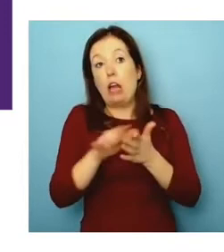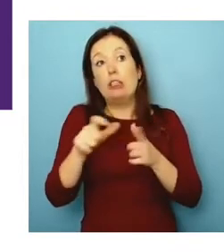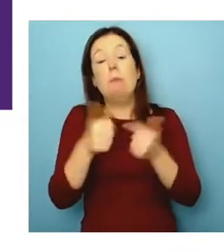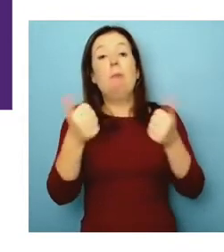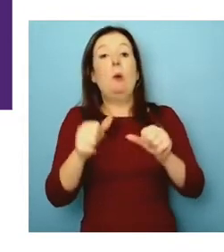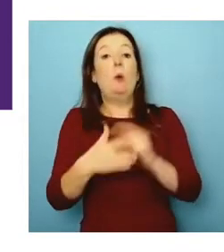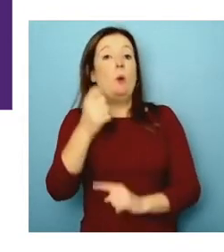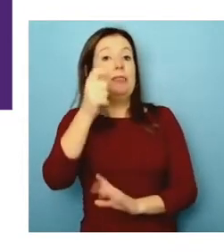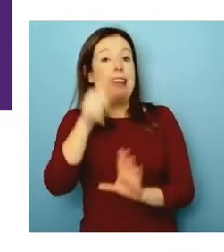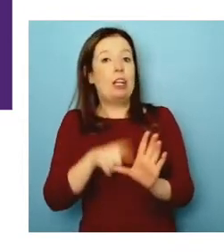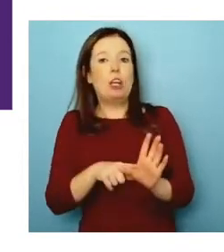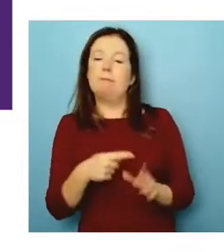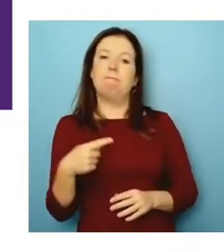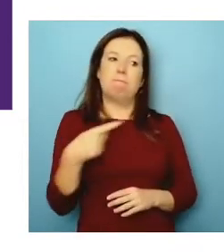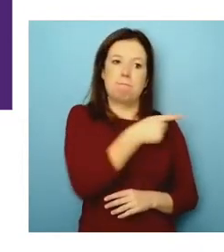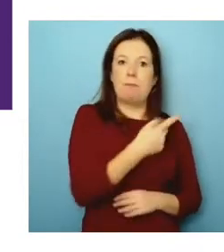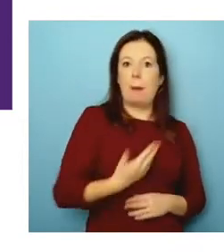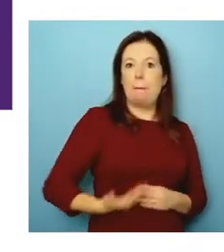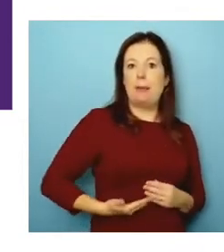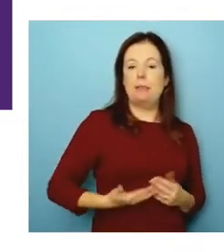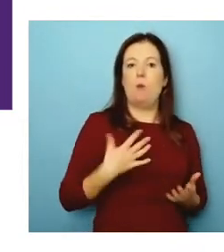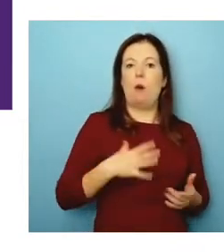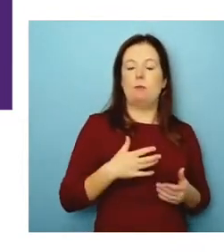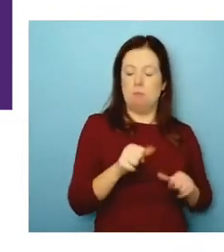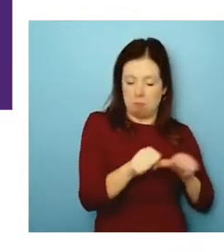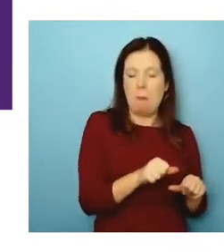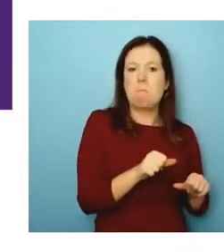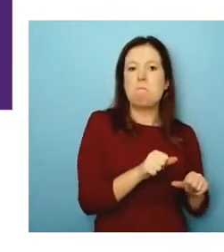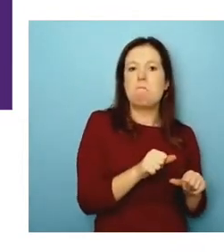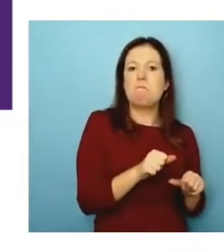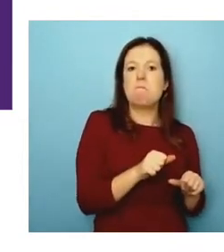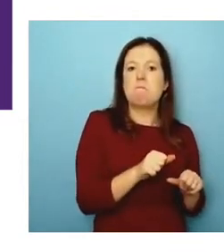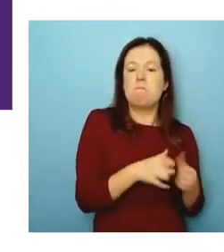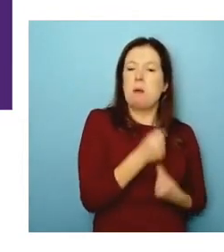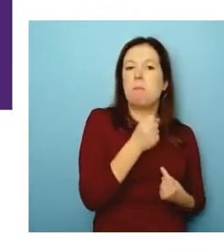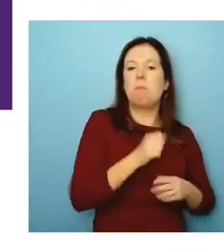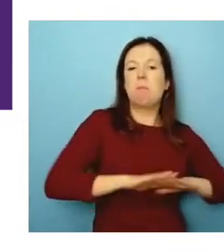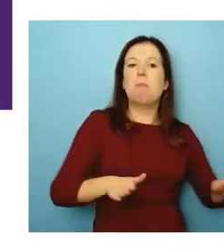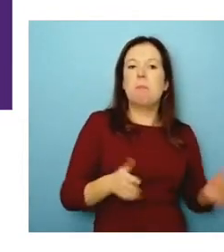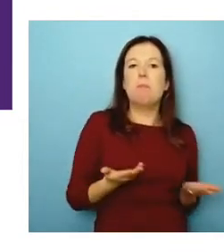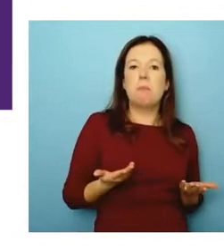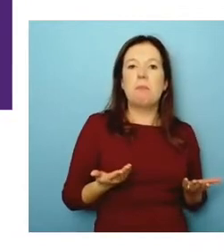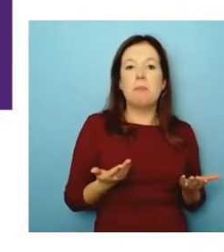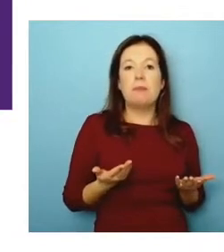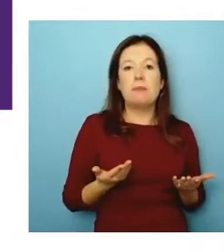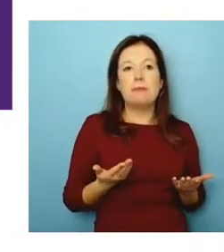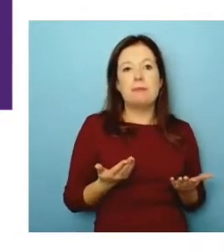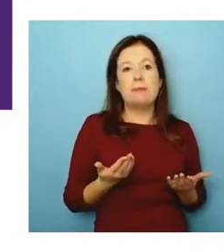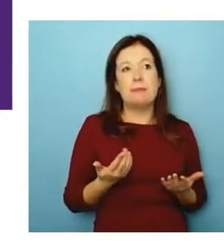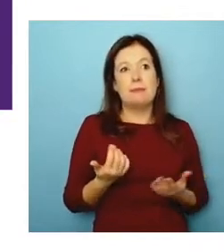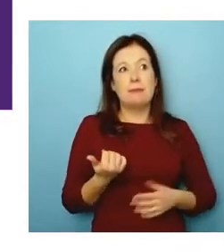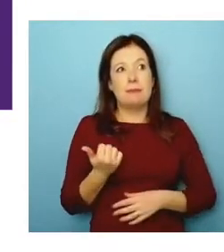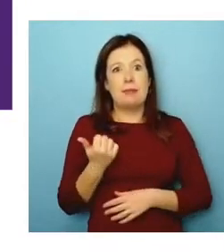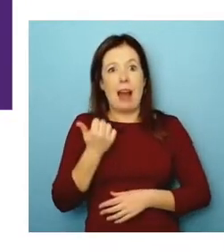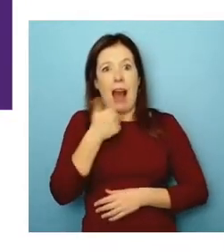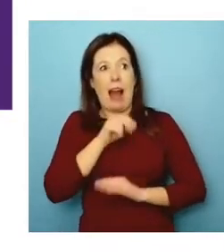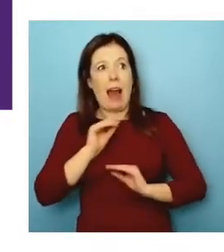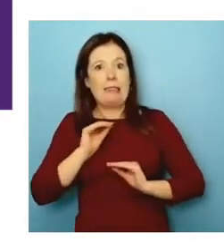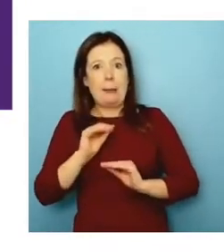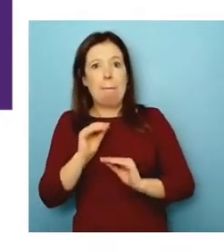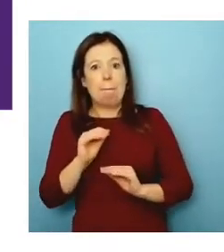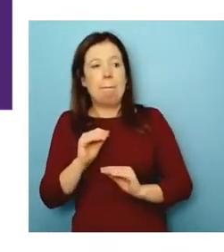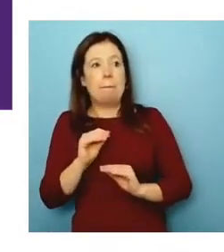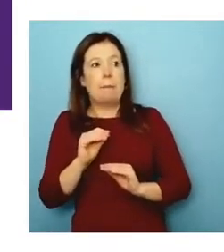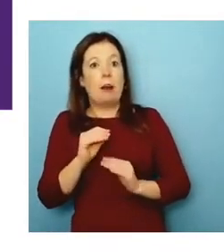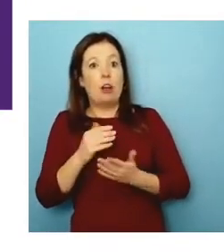Whereas business wants things in three weeks. You know, in the academy, if you share something and